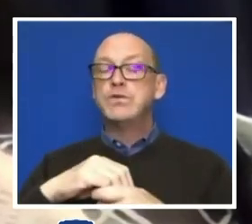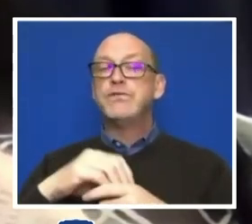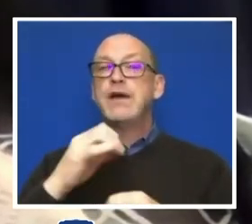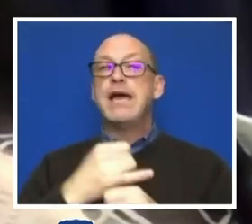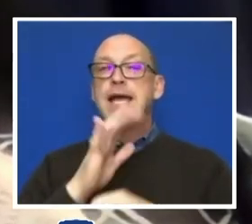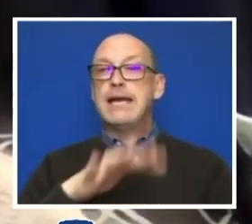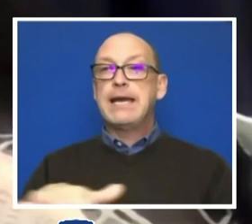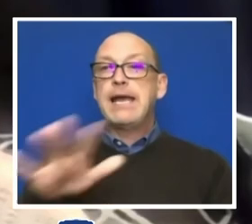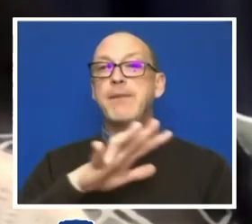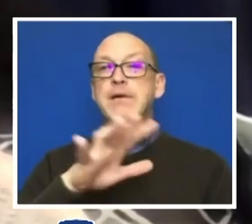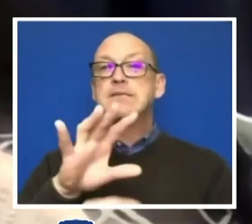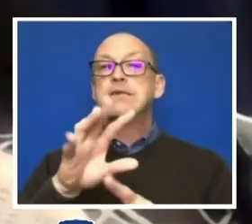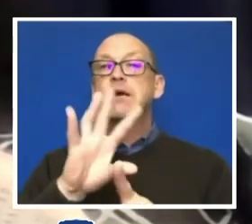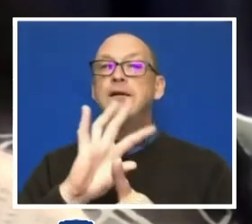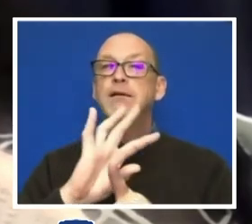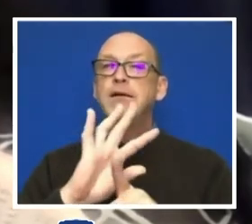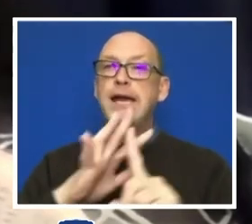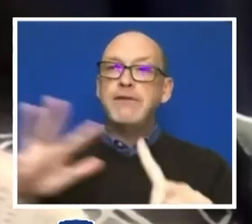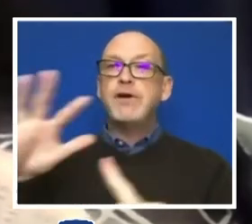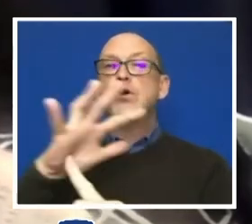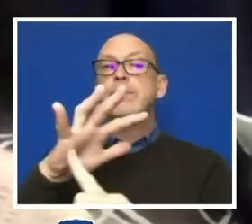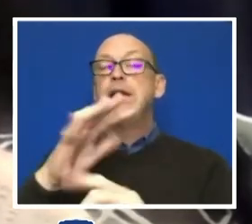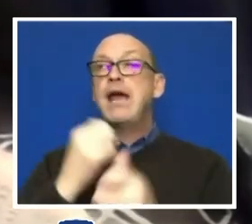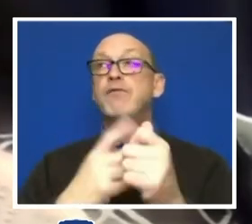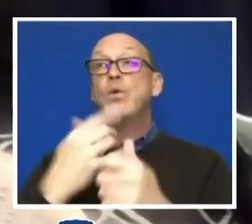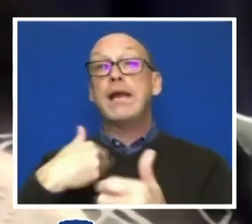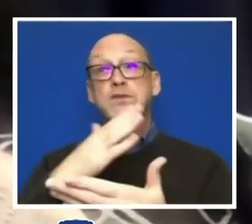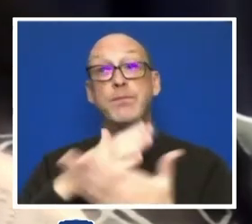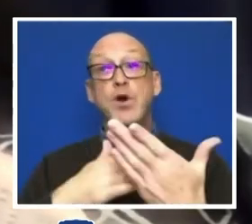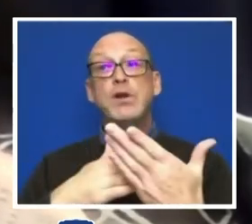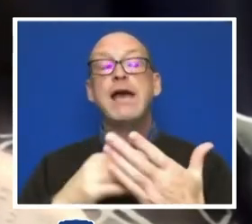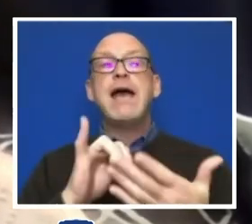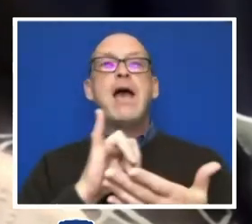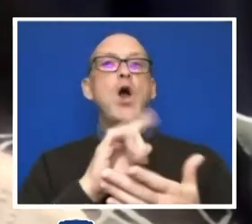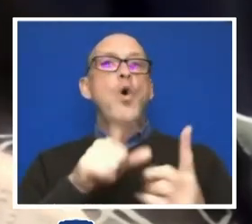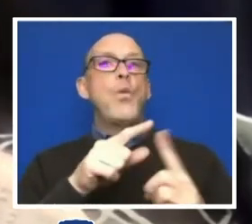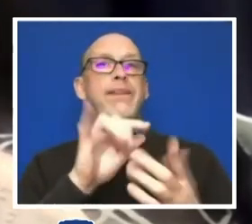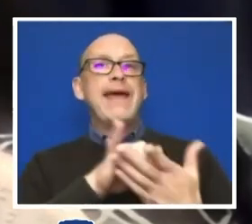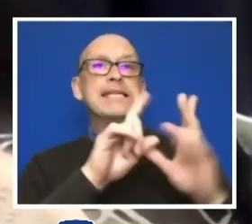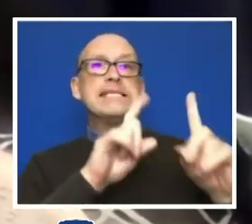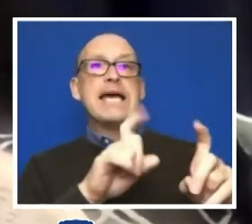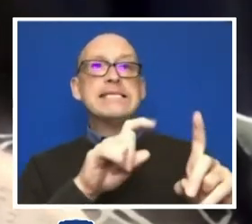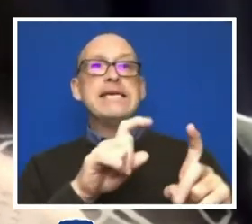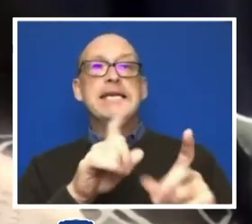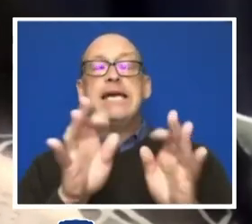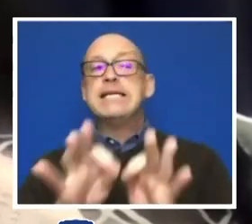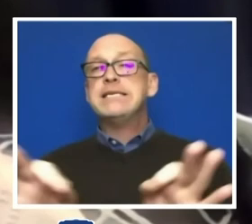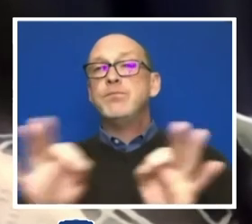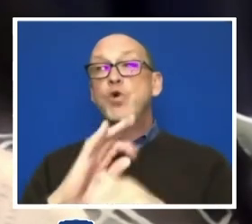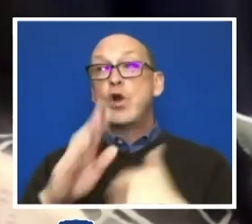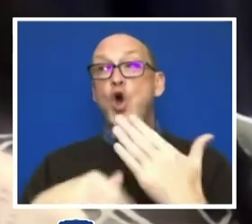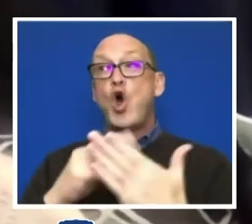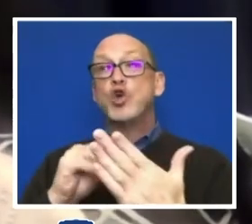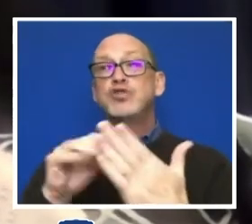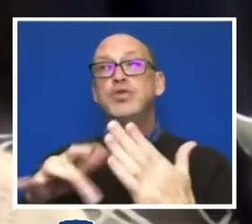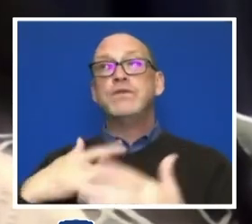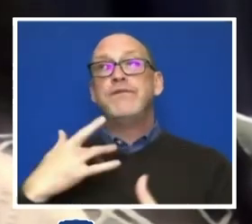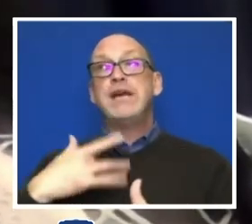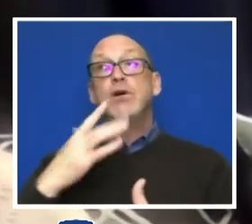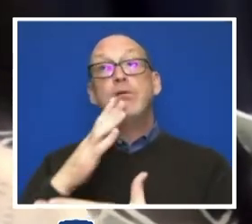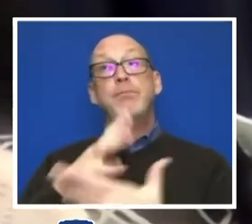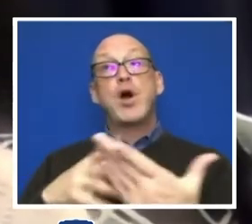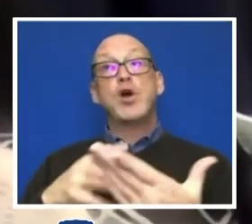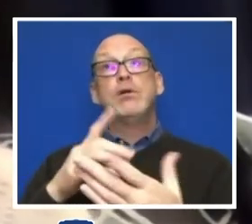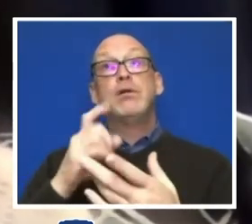has a part in that. So as the revised code is tested, it's imperative that all students feel a part of this change in order to create the